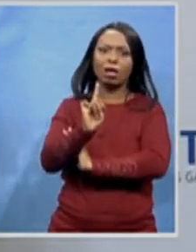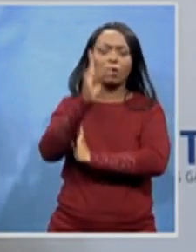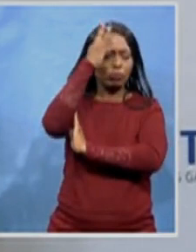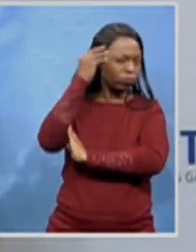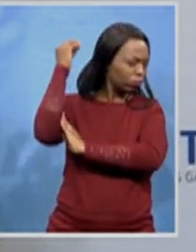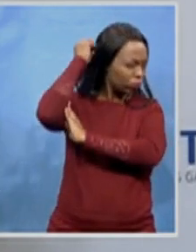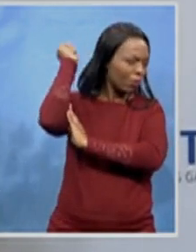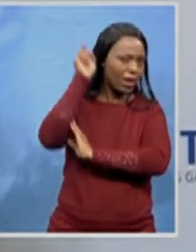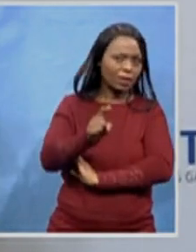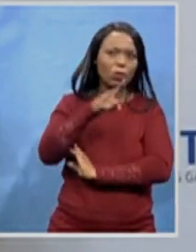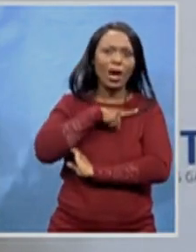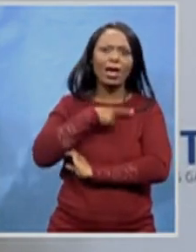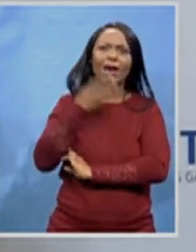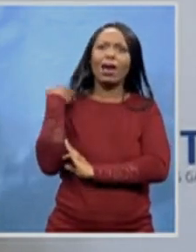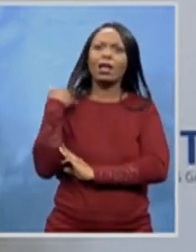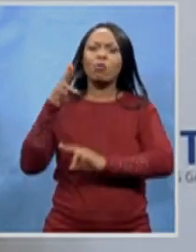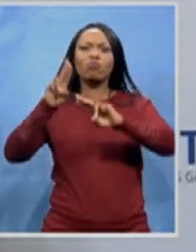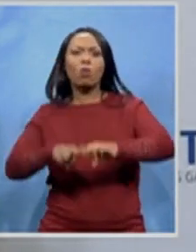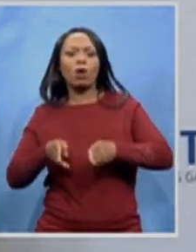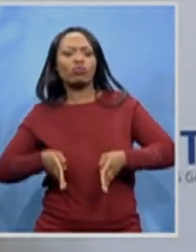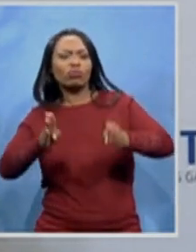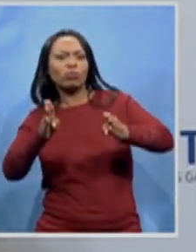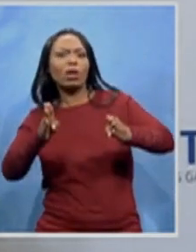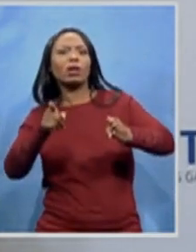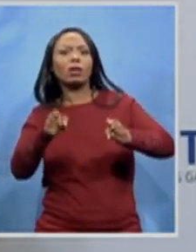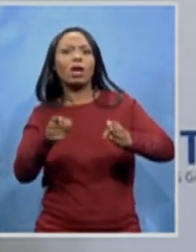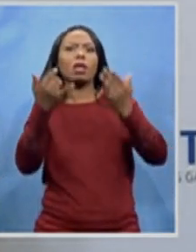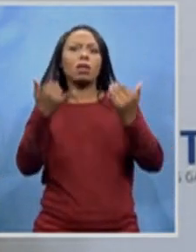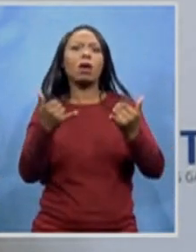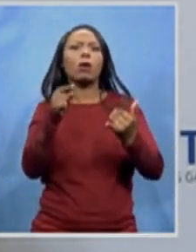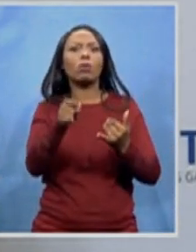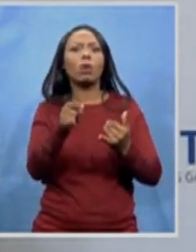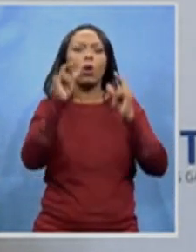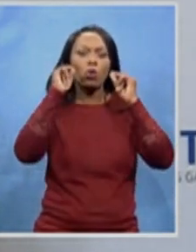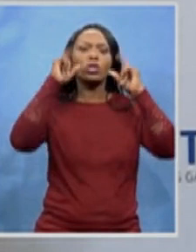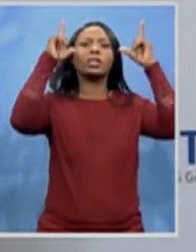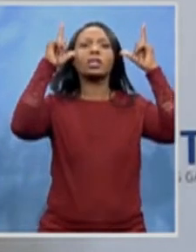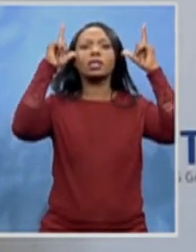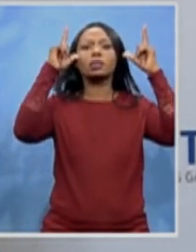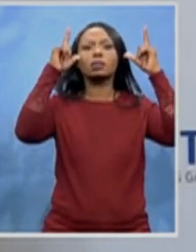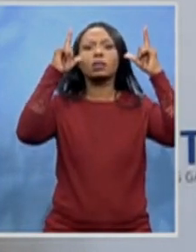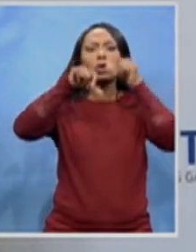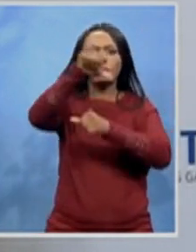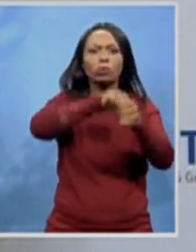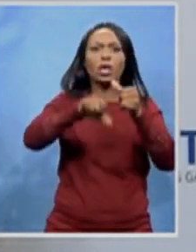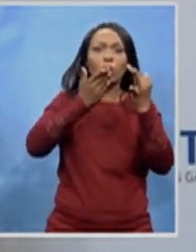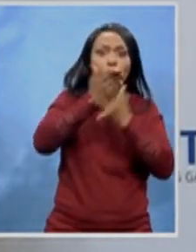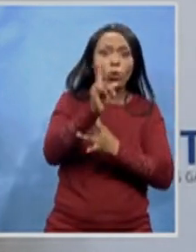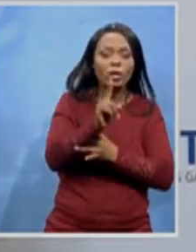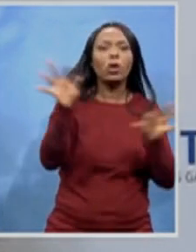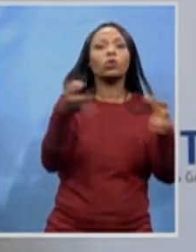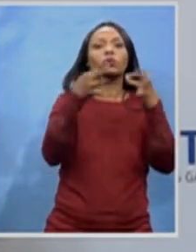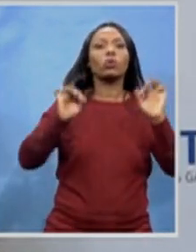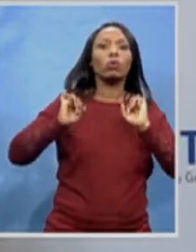You were able to raise the consciousness of society through your songs. That whilst we are living in a post